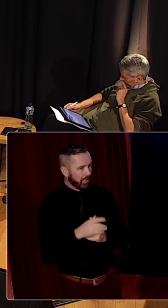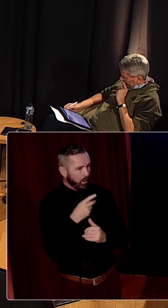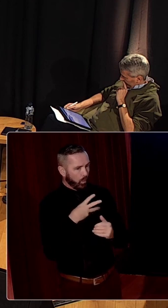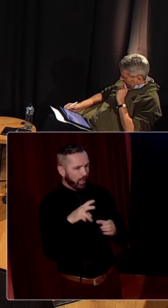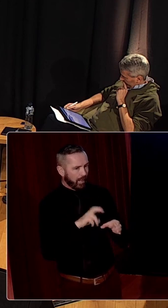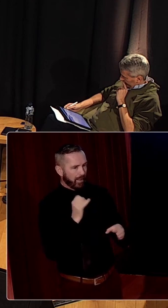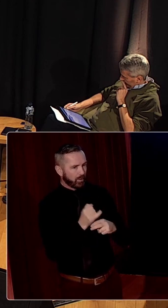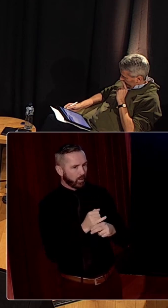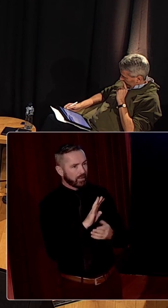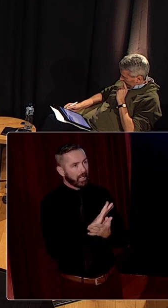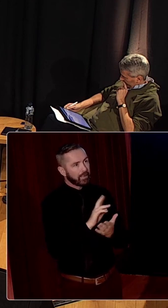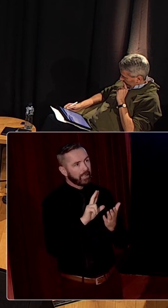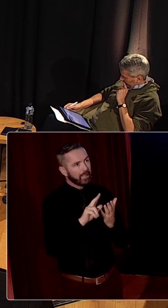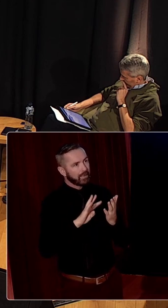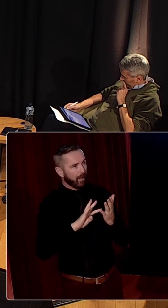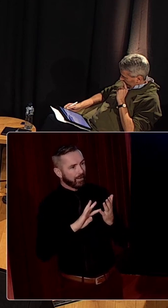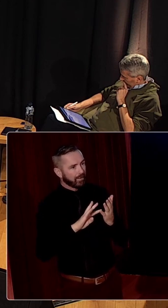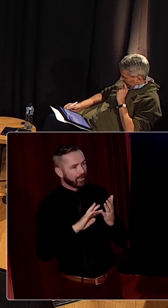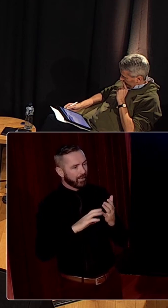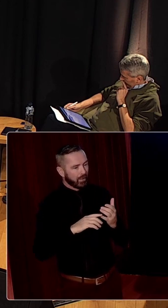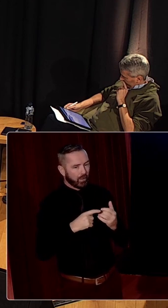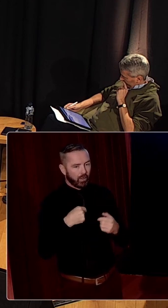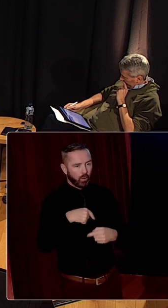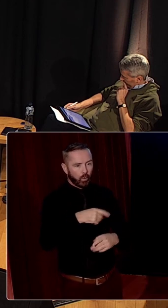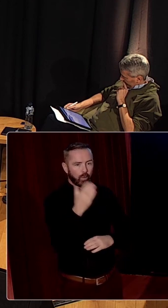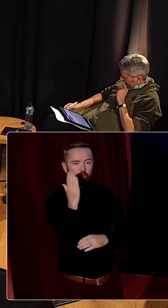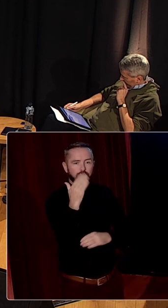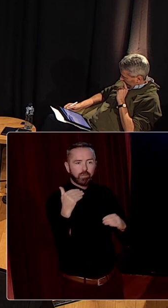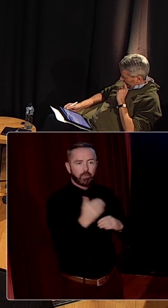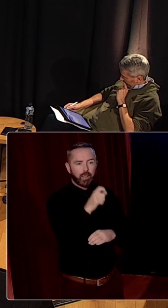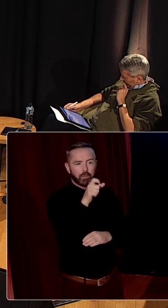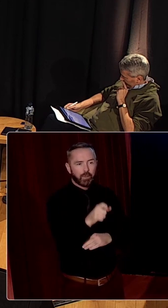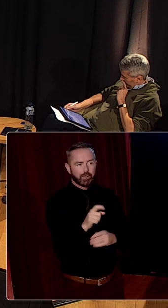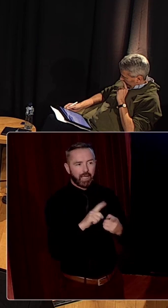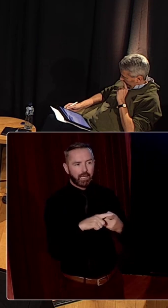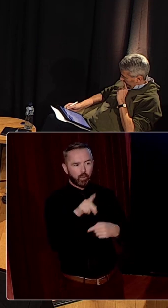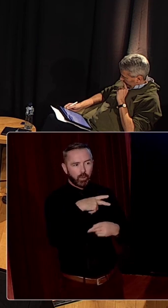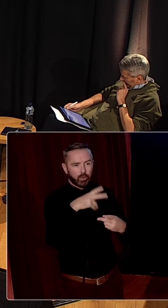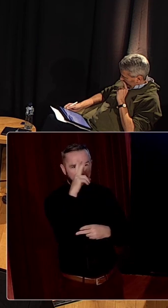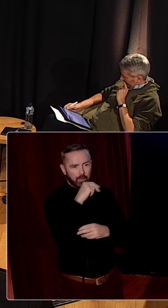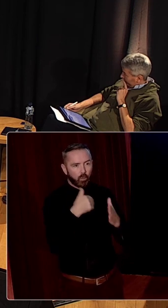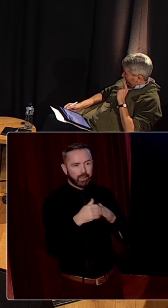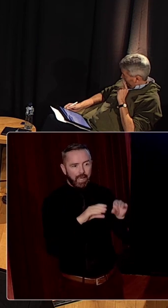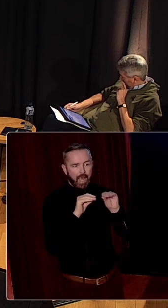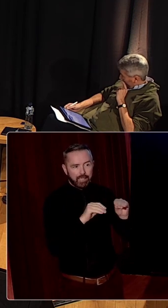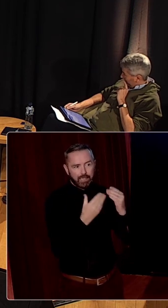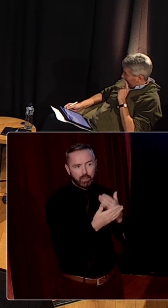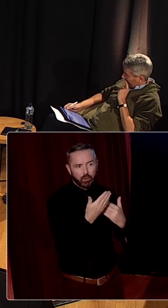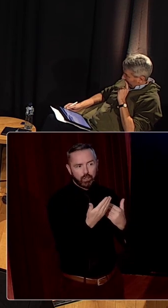when I left school in 1989, we were addressed before we left the school and we were called educated young Europeans.